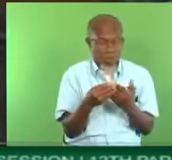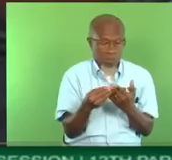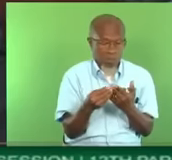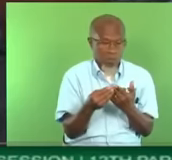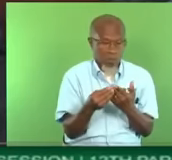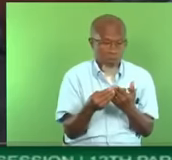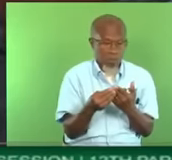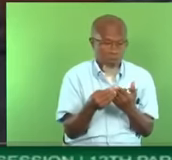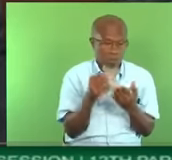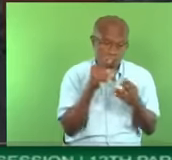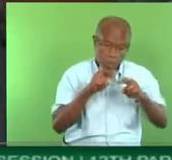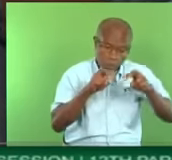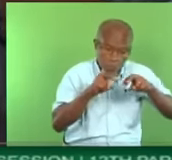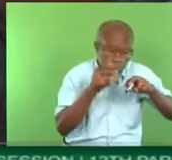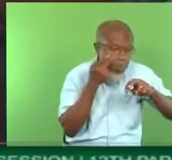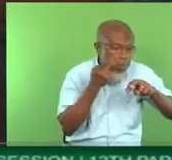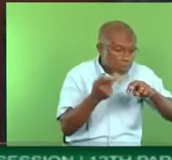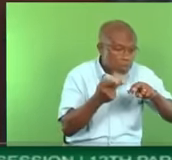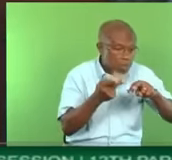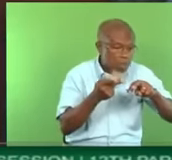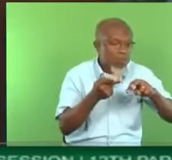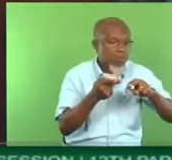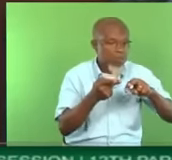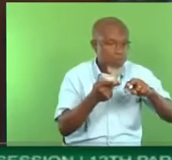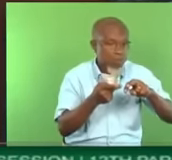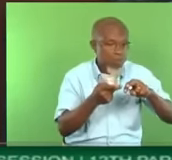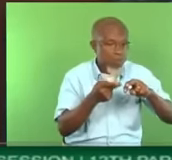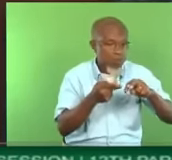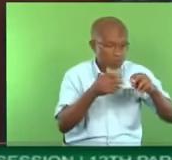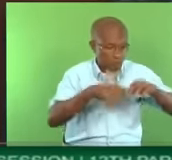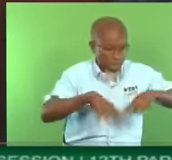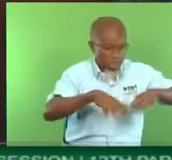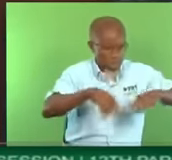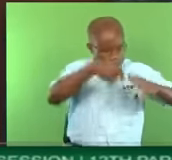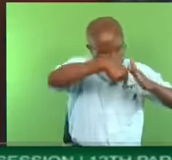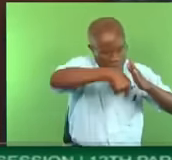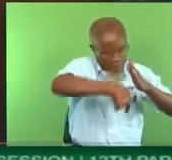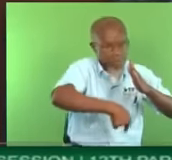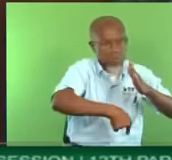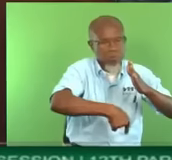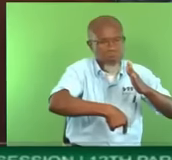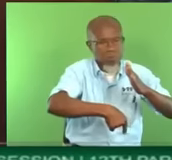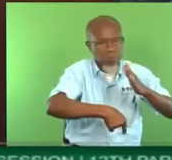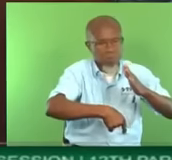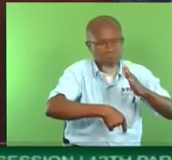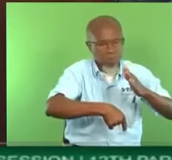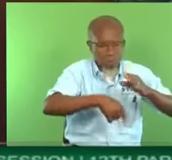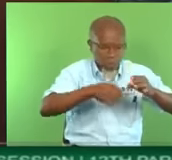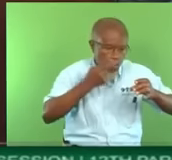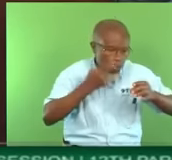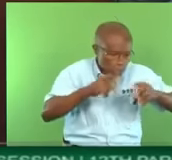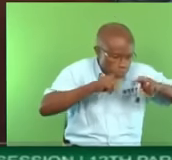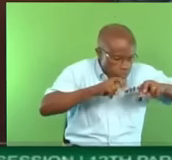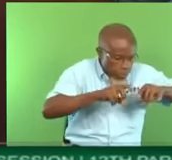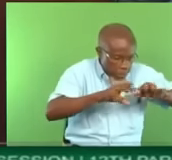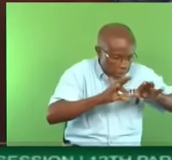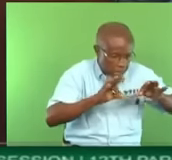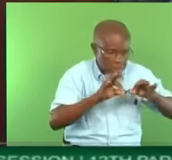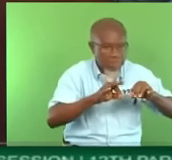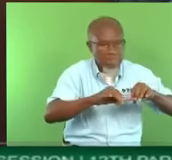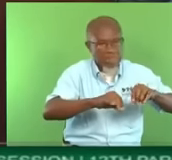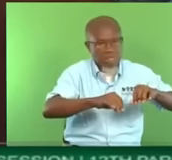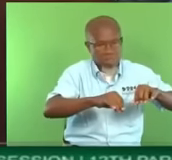areas, in terms of foundation, they were looking at the soils. The soil,